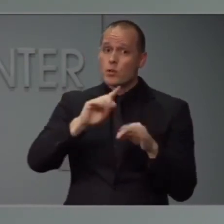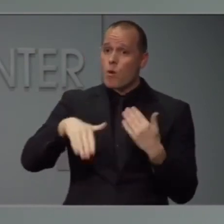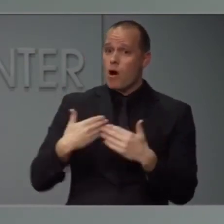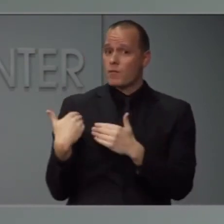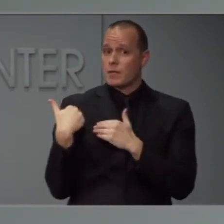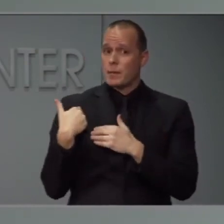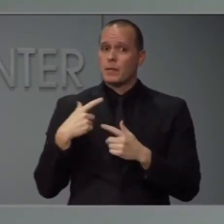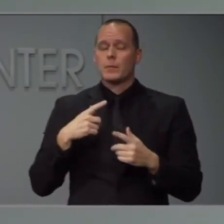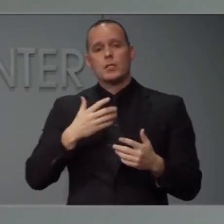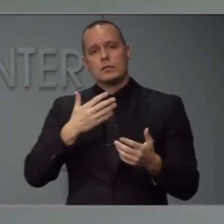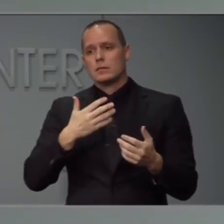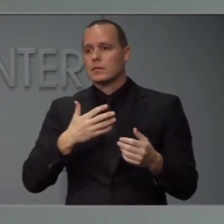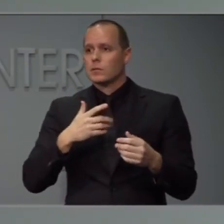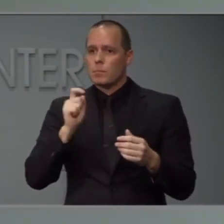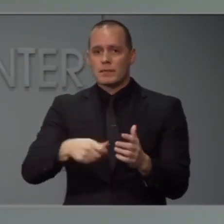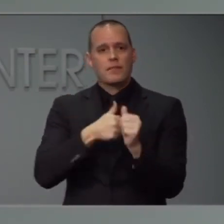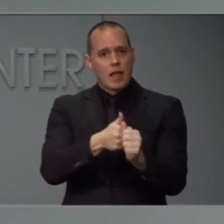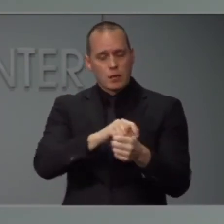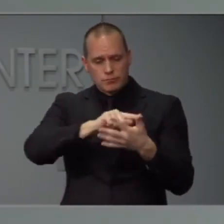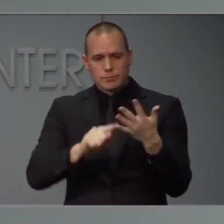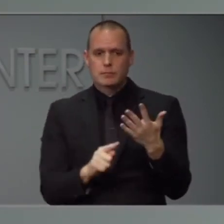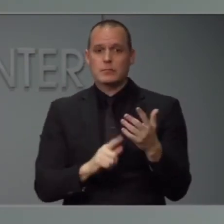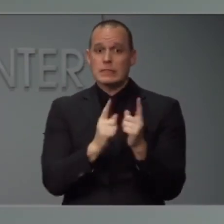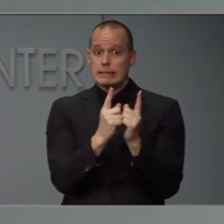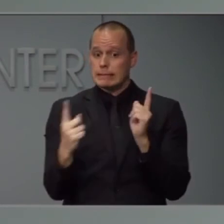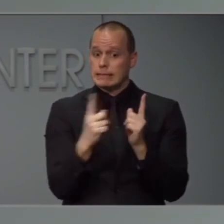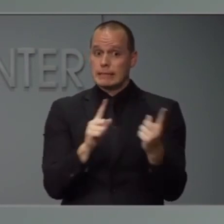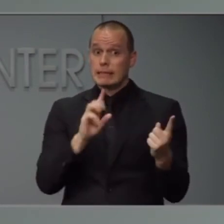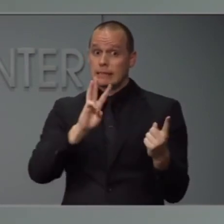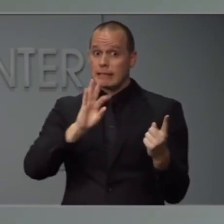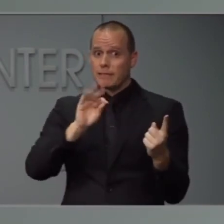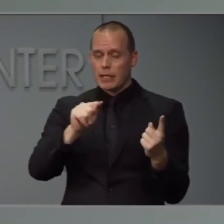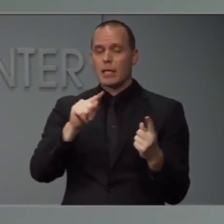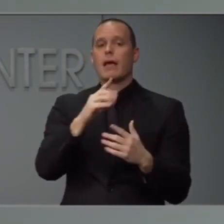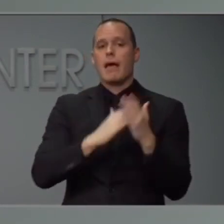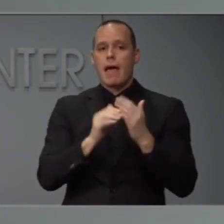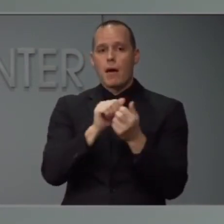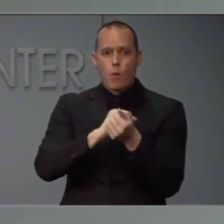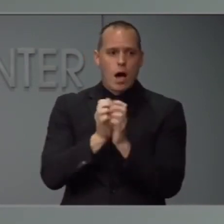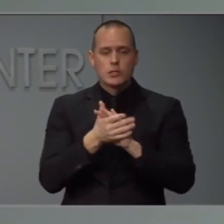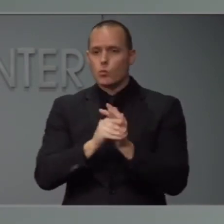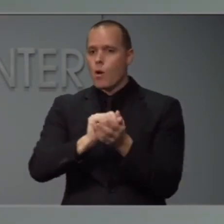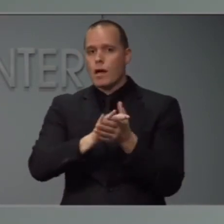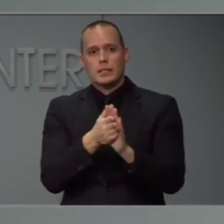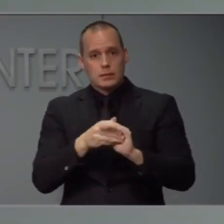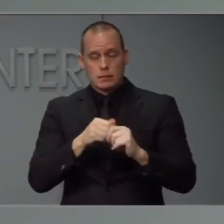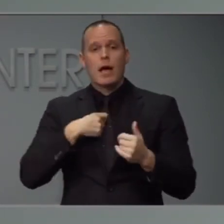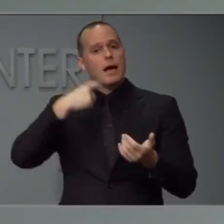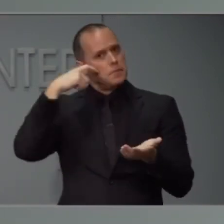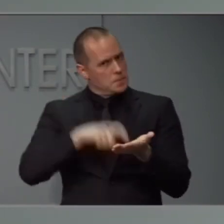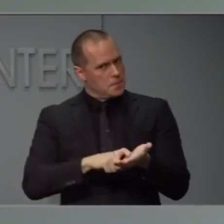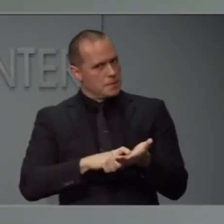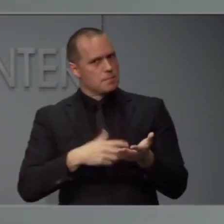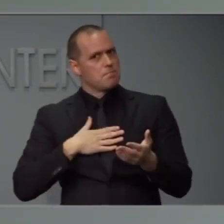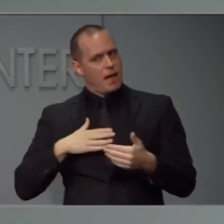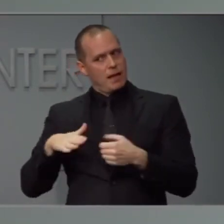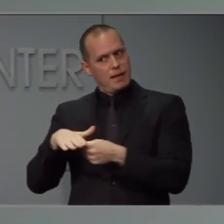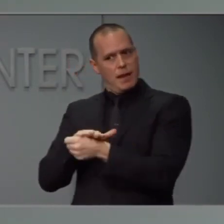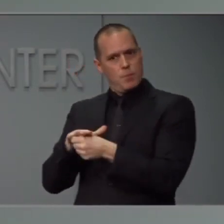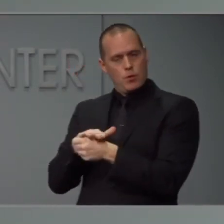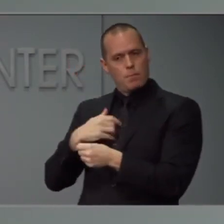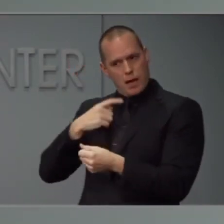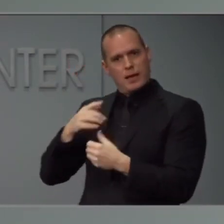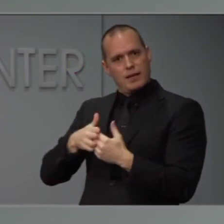good hand washing, about staying six feet apart. I'll say I've been very impressed in my own neighborhoods, watching